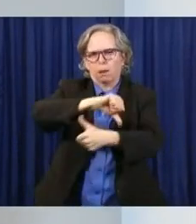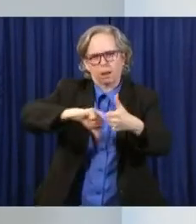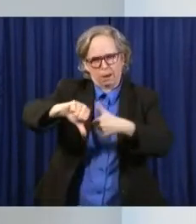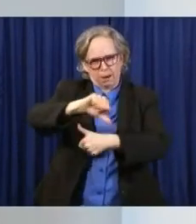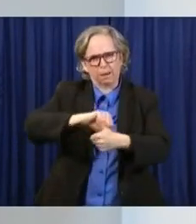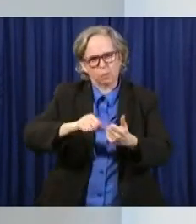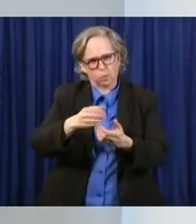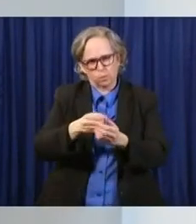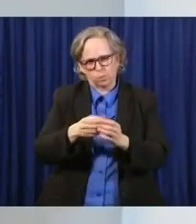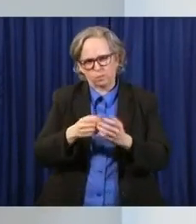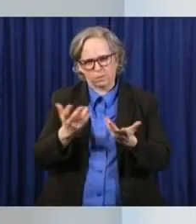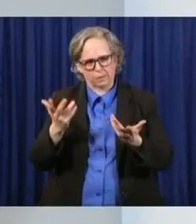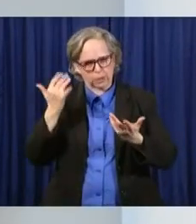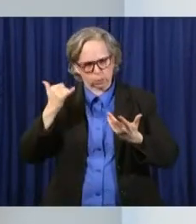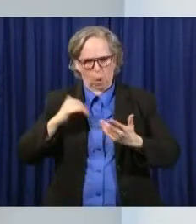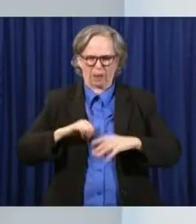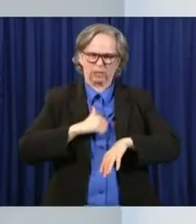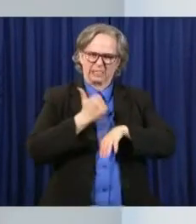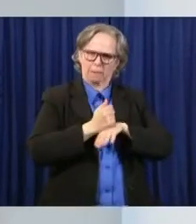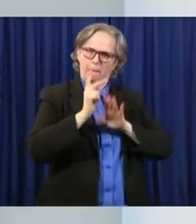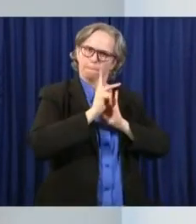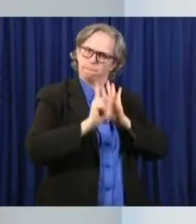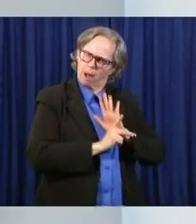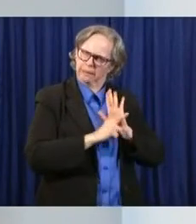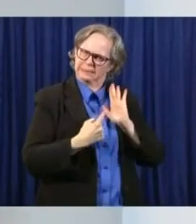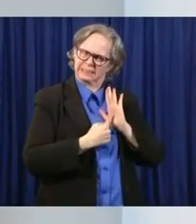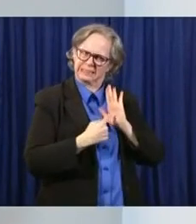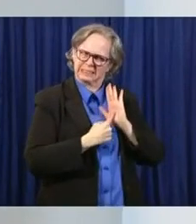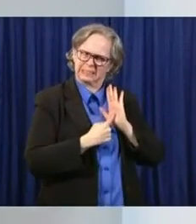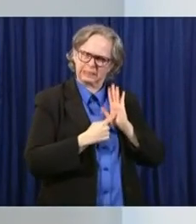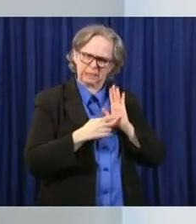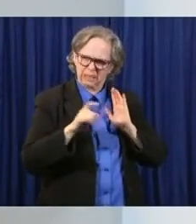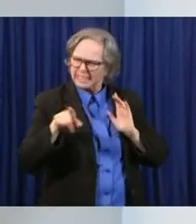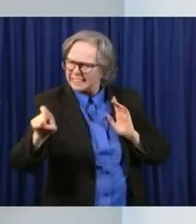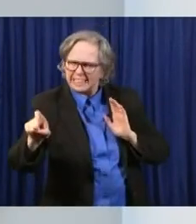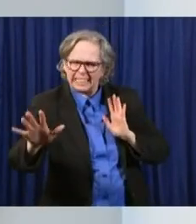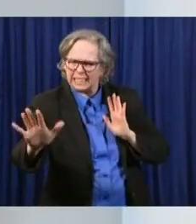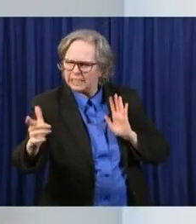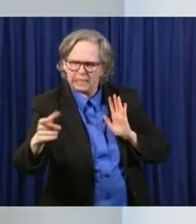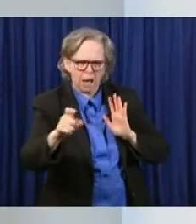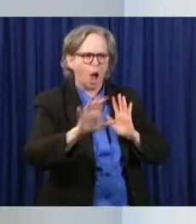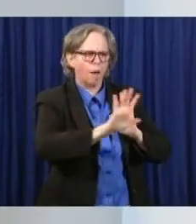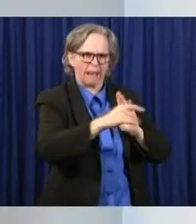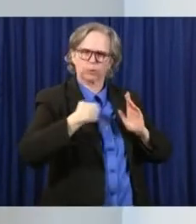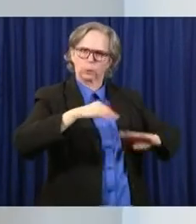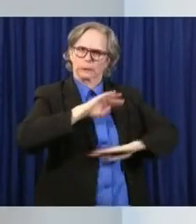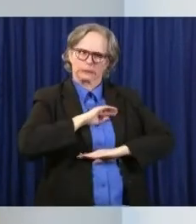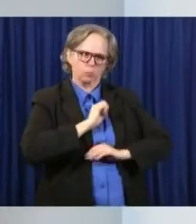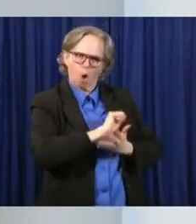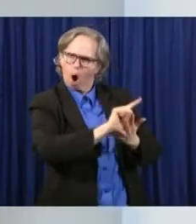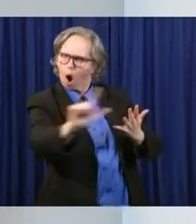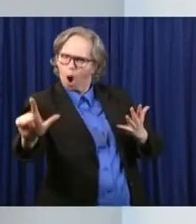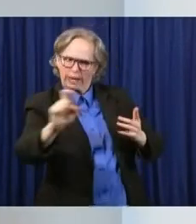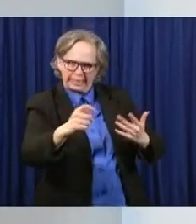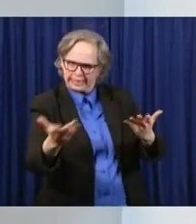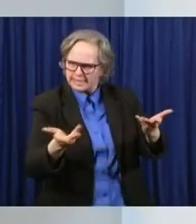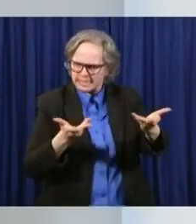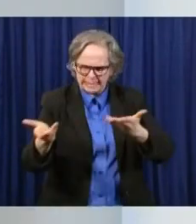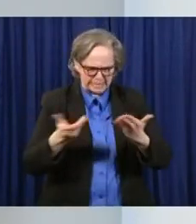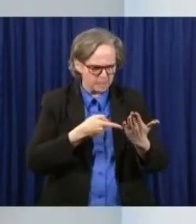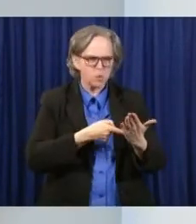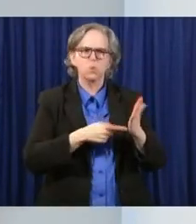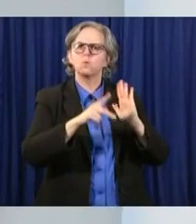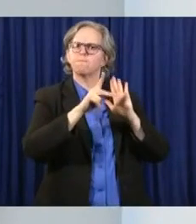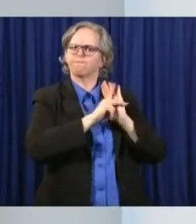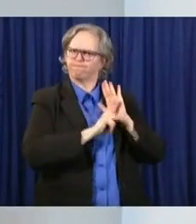designing a policy that meets all of those needs, that tries to put